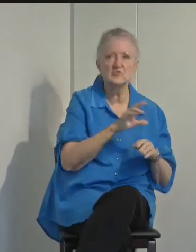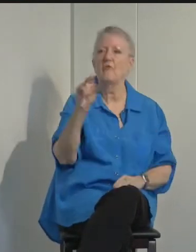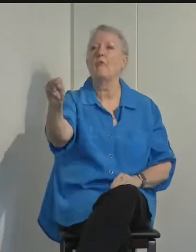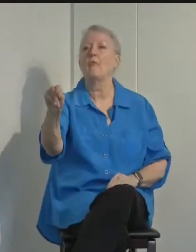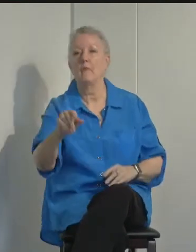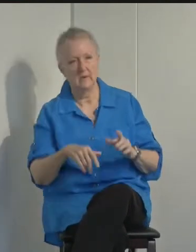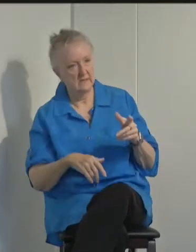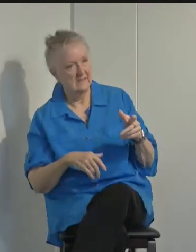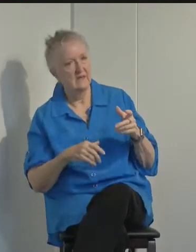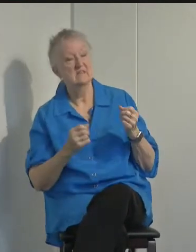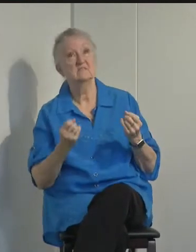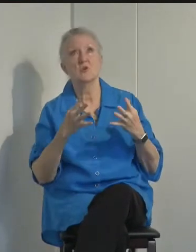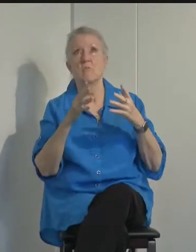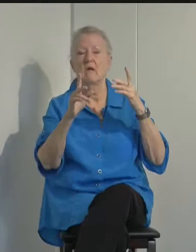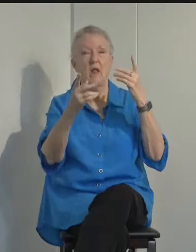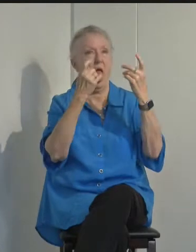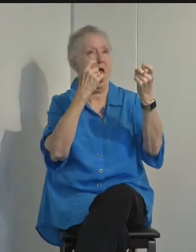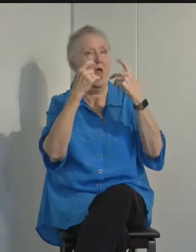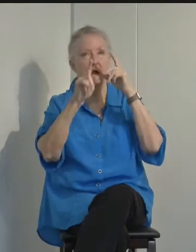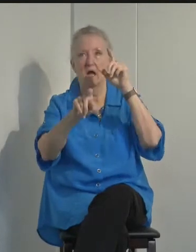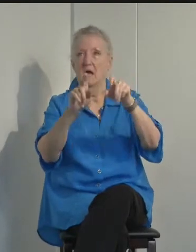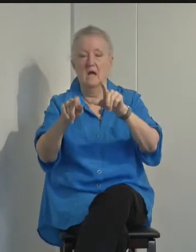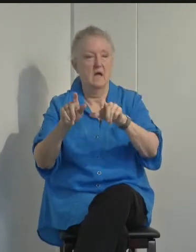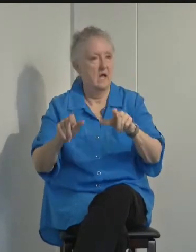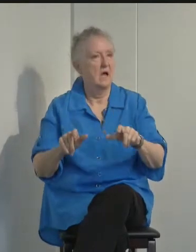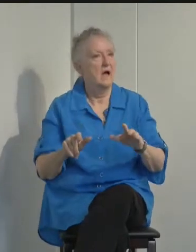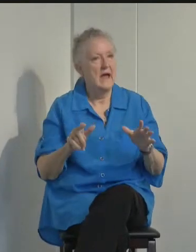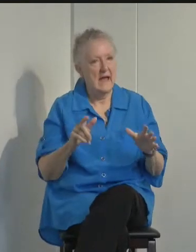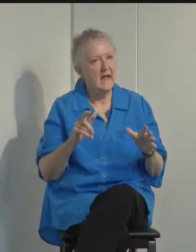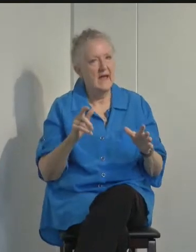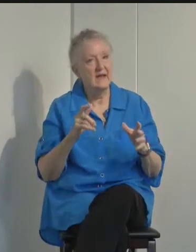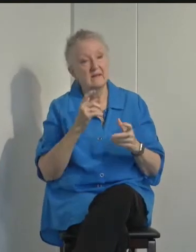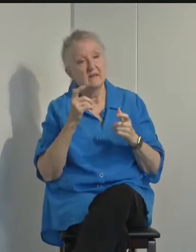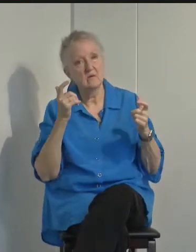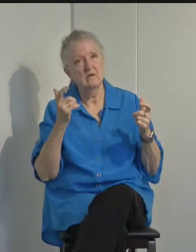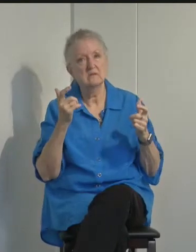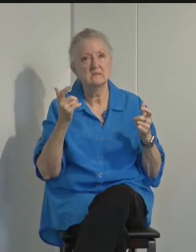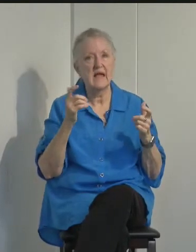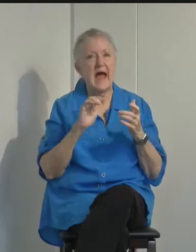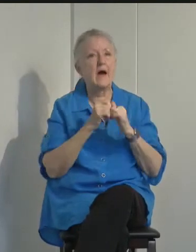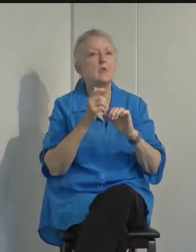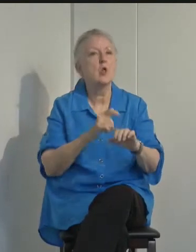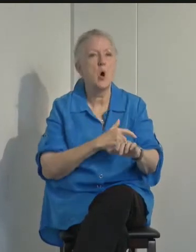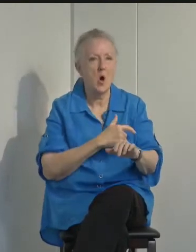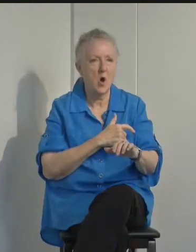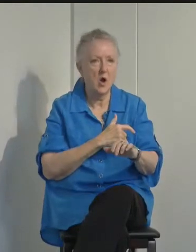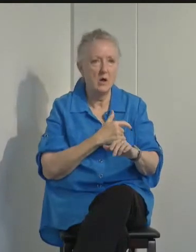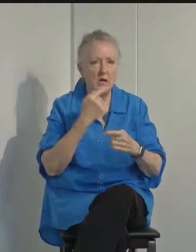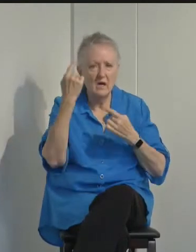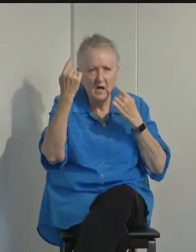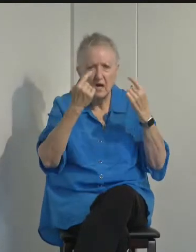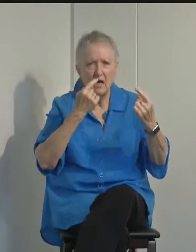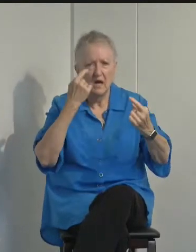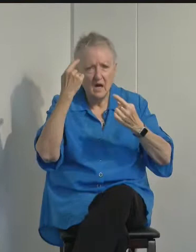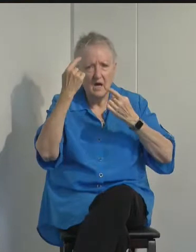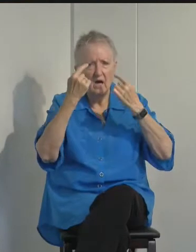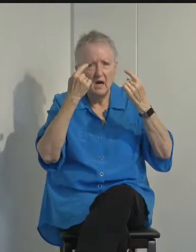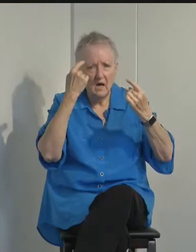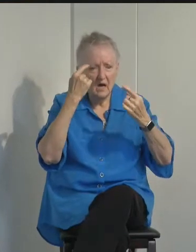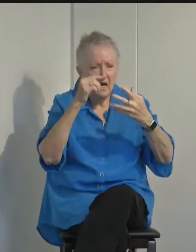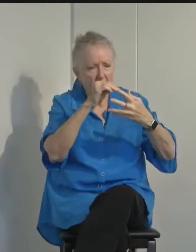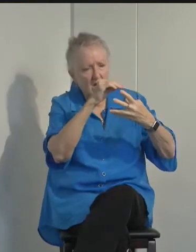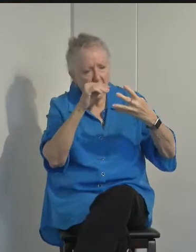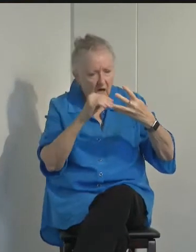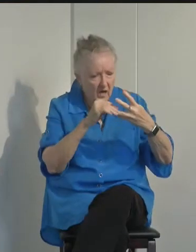So many questions. And, of course, the greatest wonder of all, how long until we move to the orange tier?